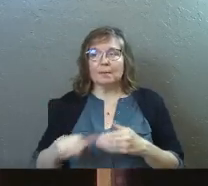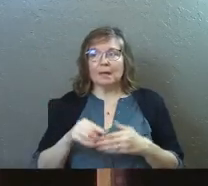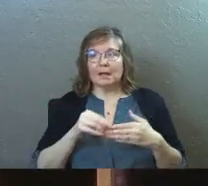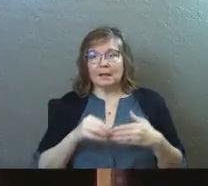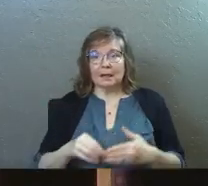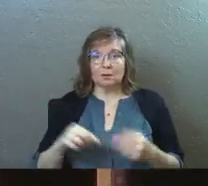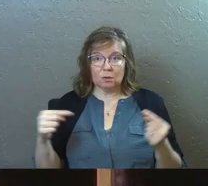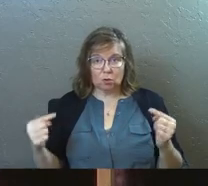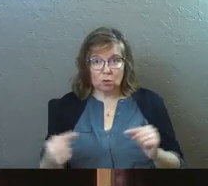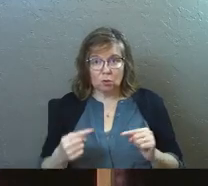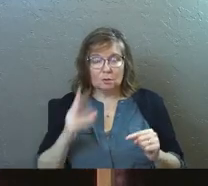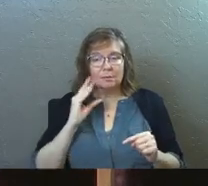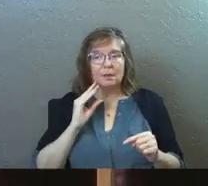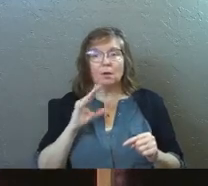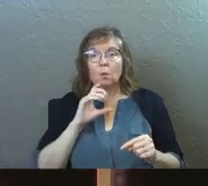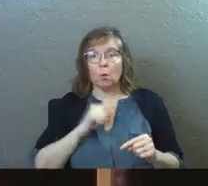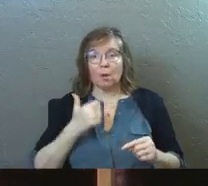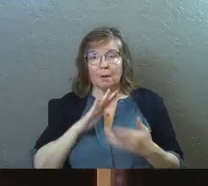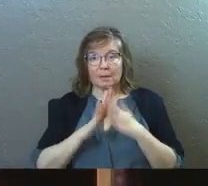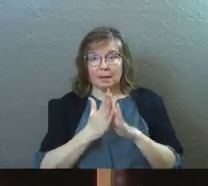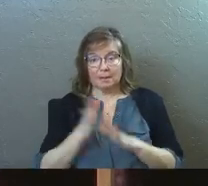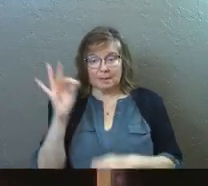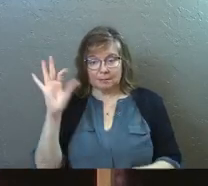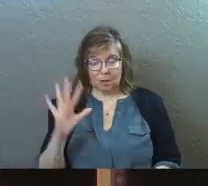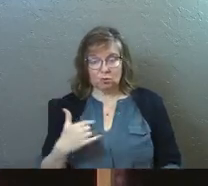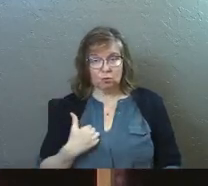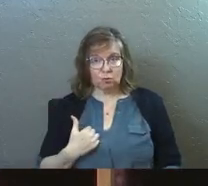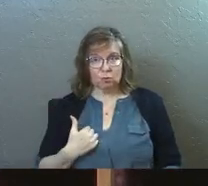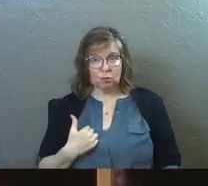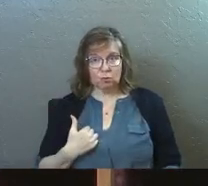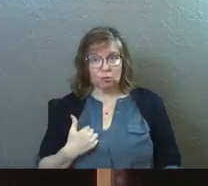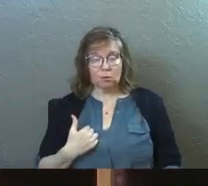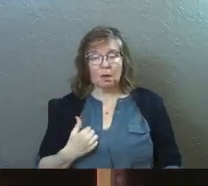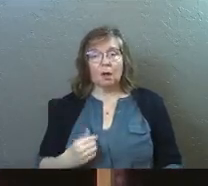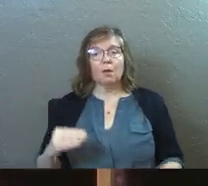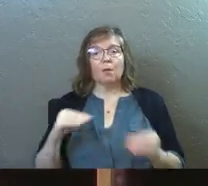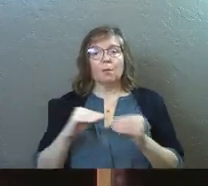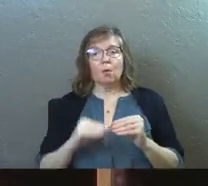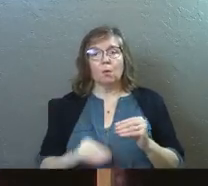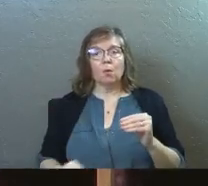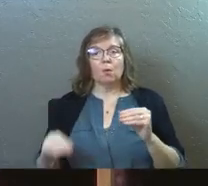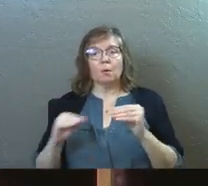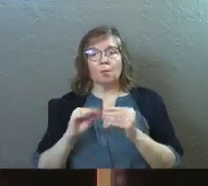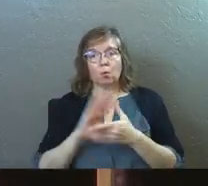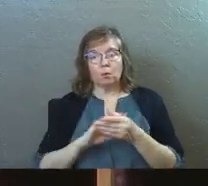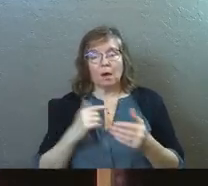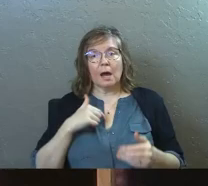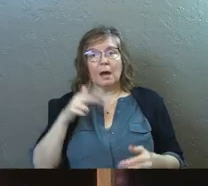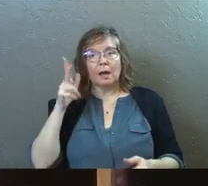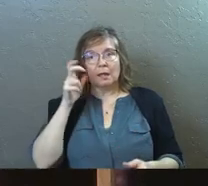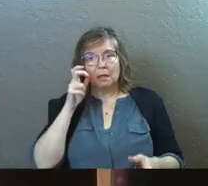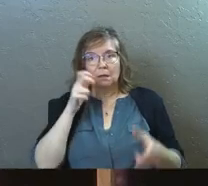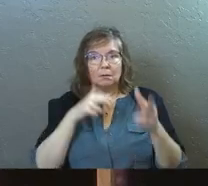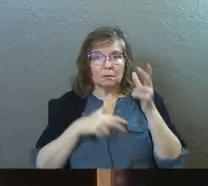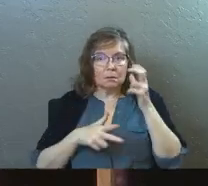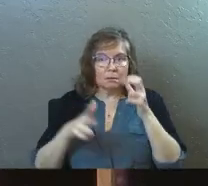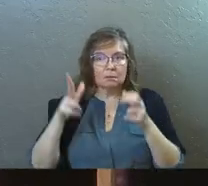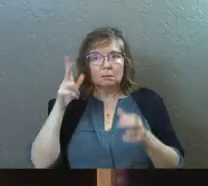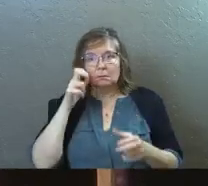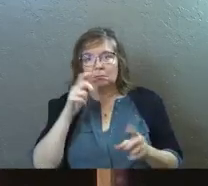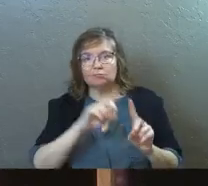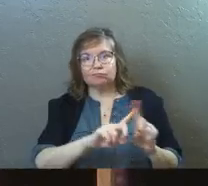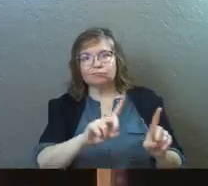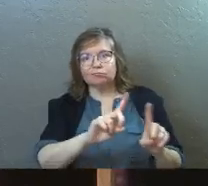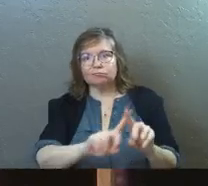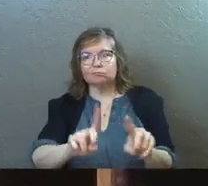they've led to some hurt. The older I've gotten as a pastor, the more and more stories I hear from people who come into this church